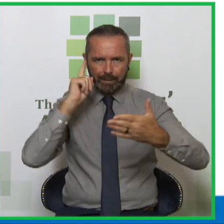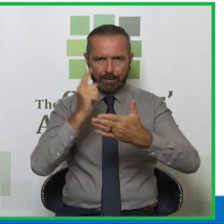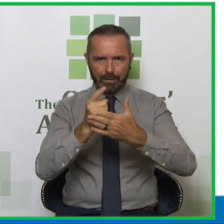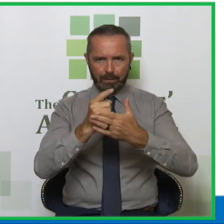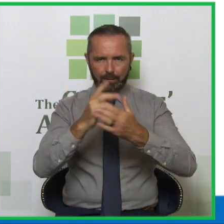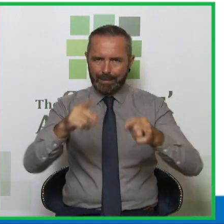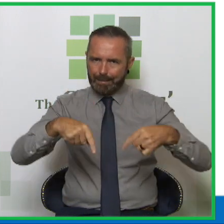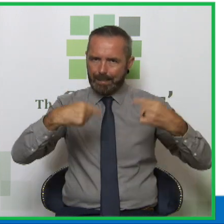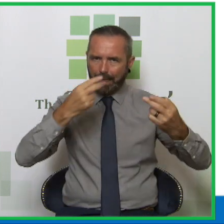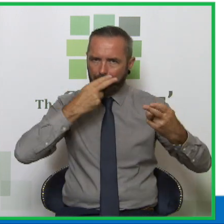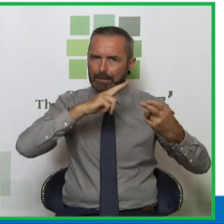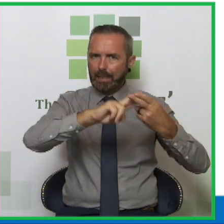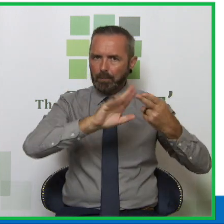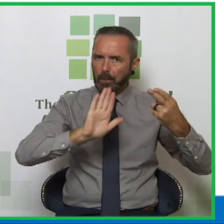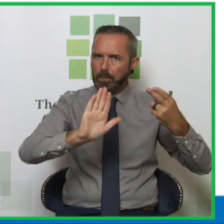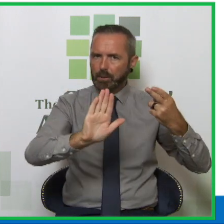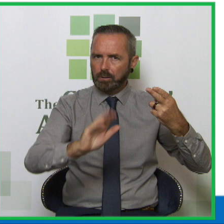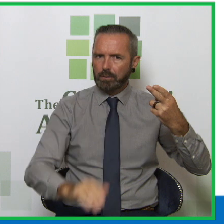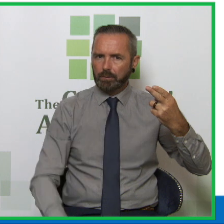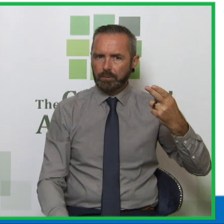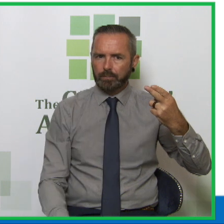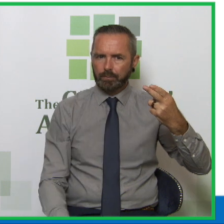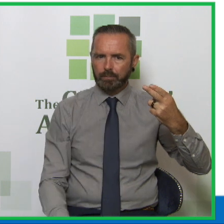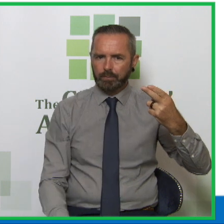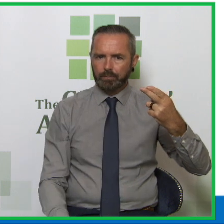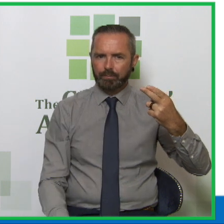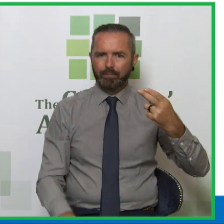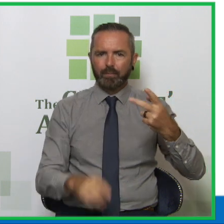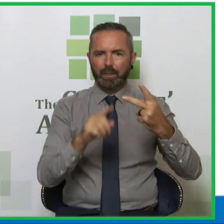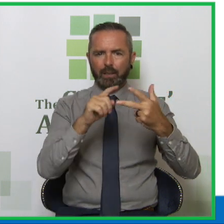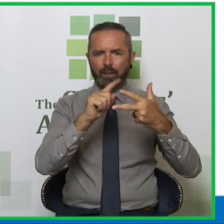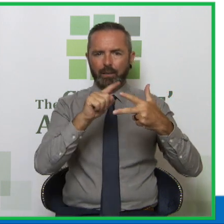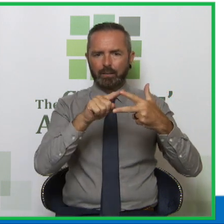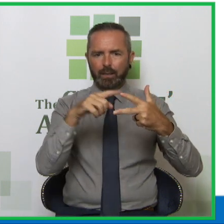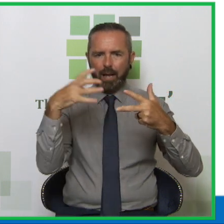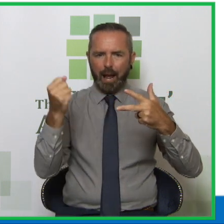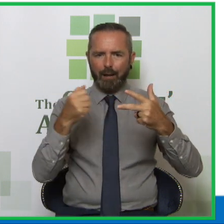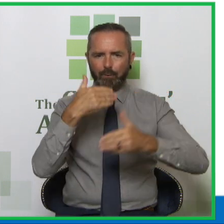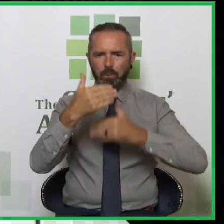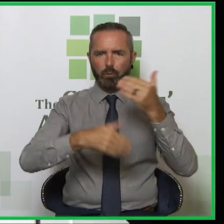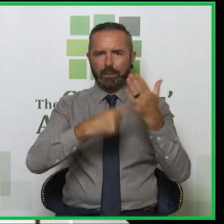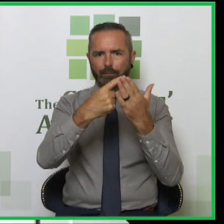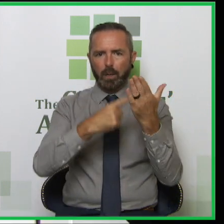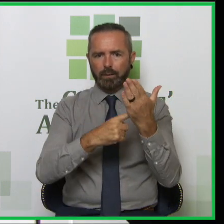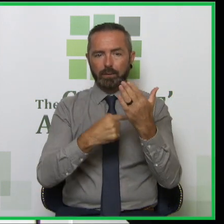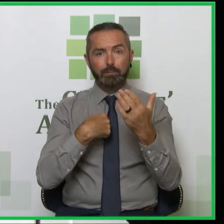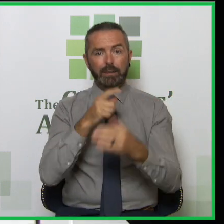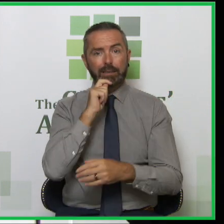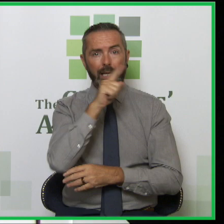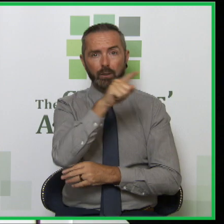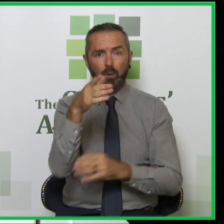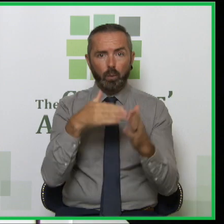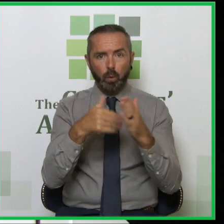Tackle stigma. That's one thing I've learned. Have progressive policies. I'm not telling you what